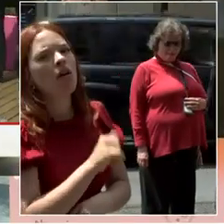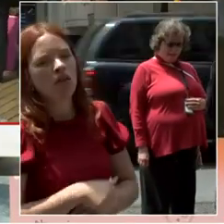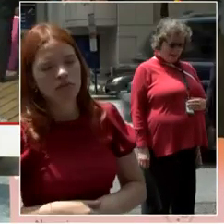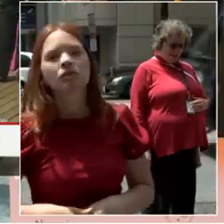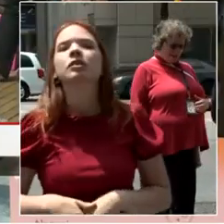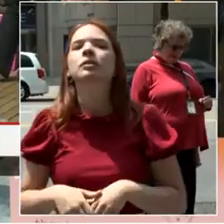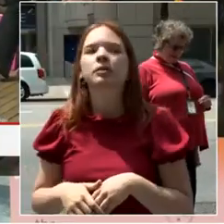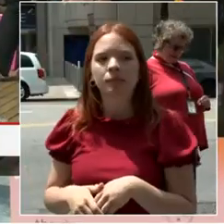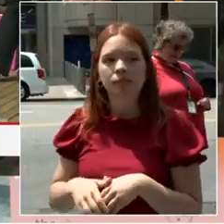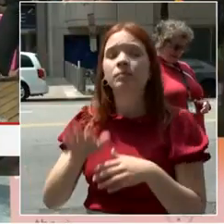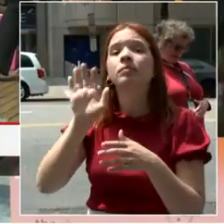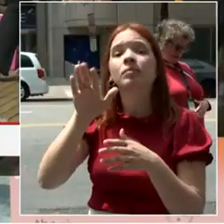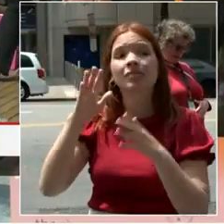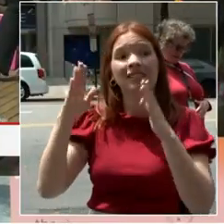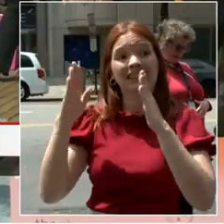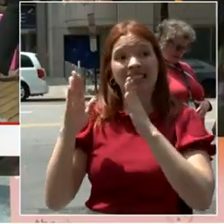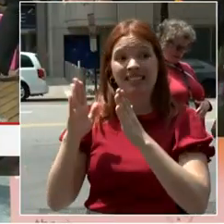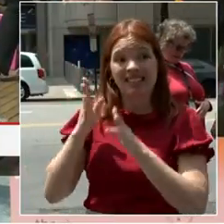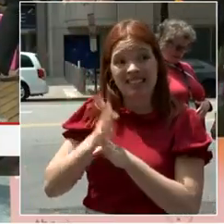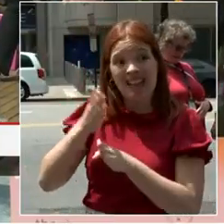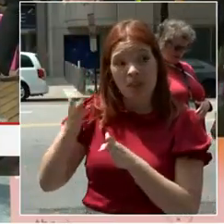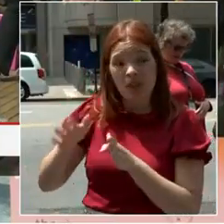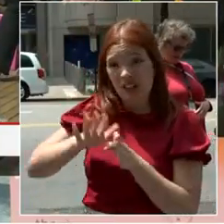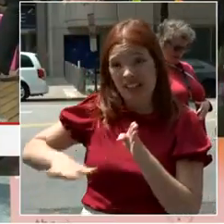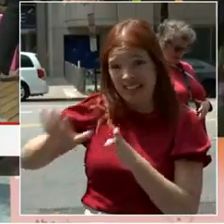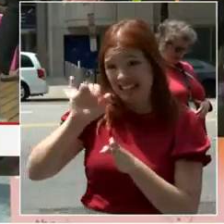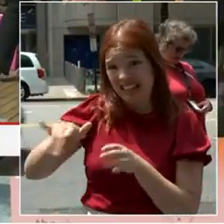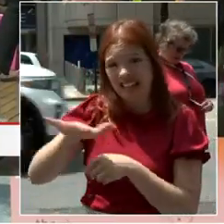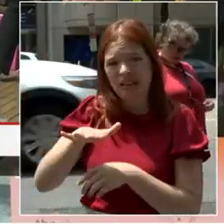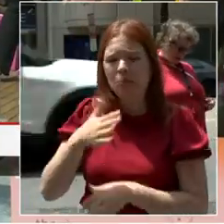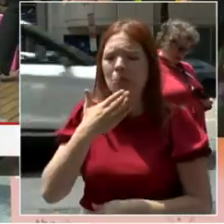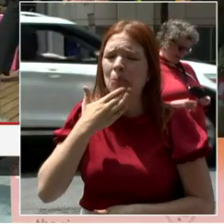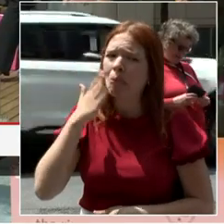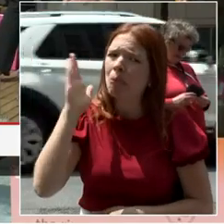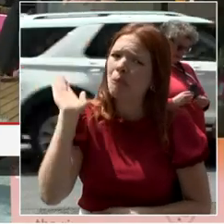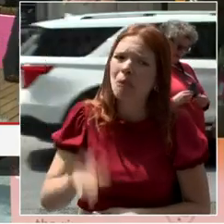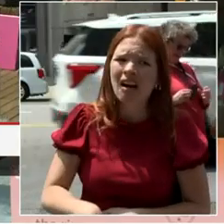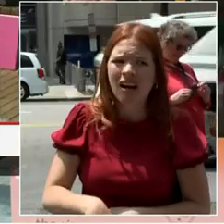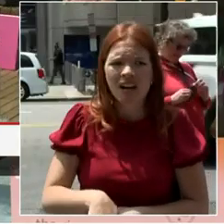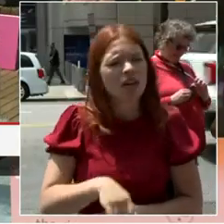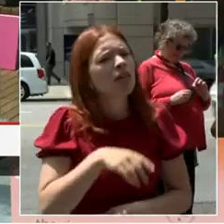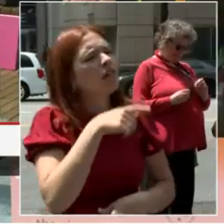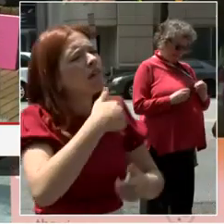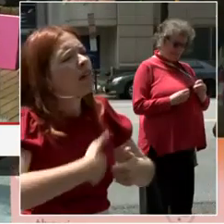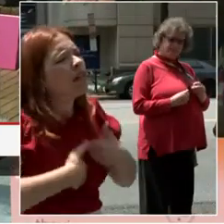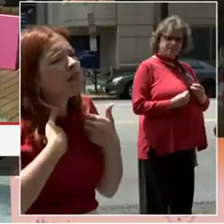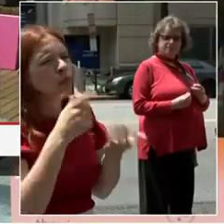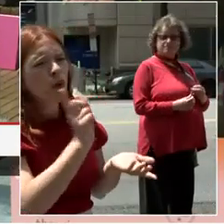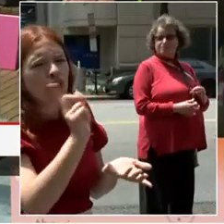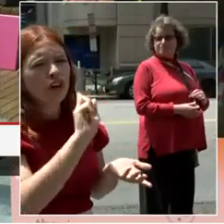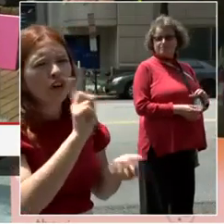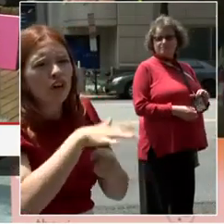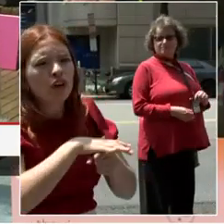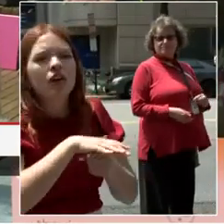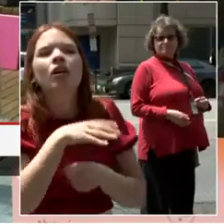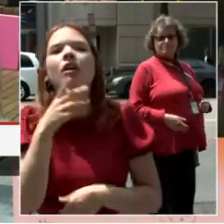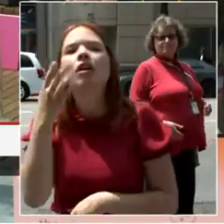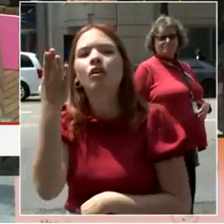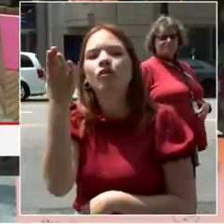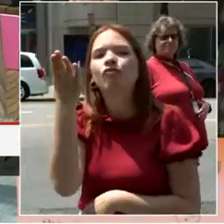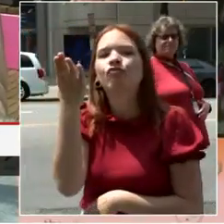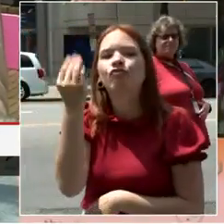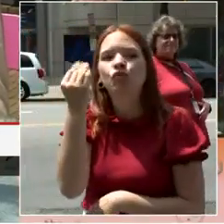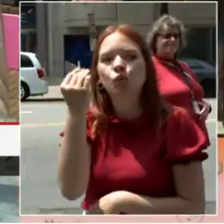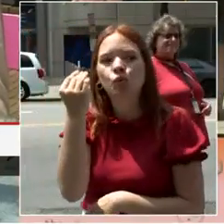you know, we live 14th and Van Buren. OK. We'll double check on that. I haven't seen that as a hot spot for car